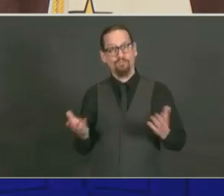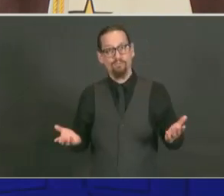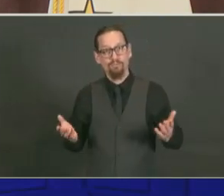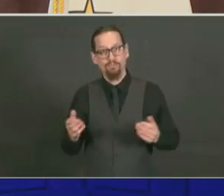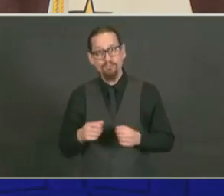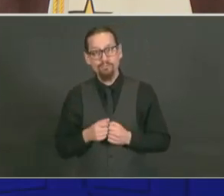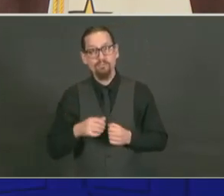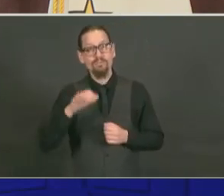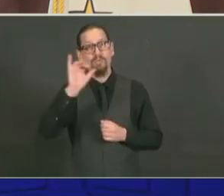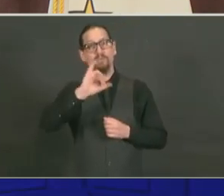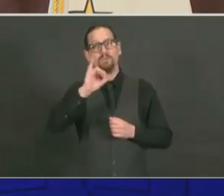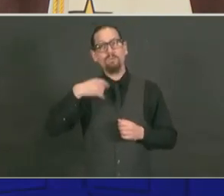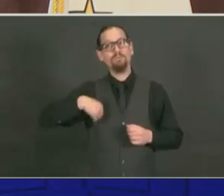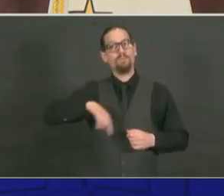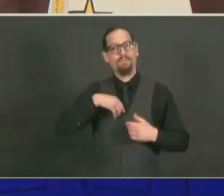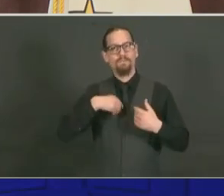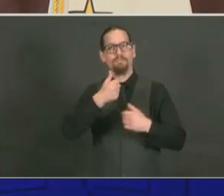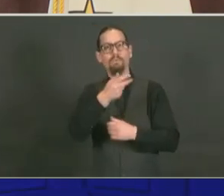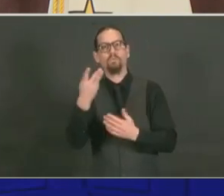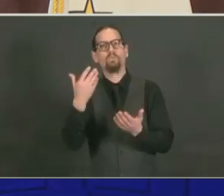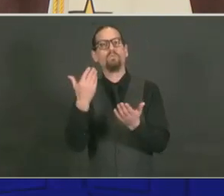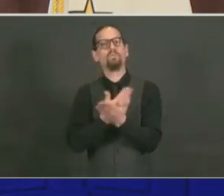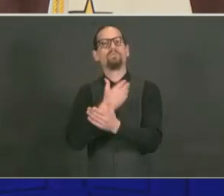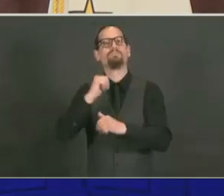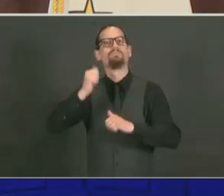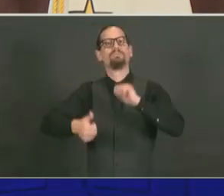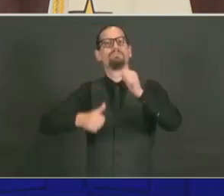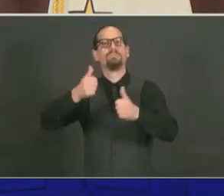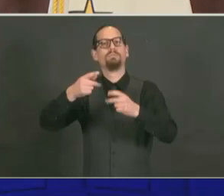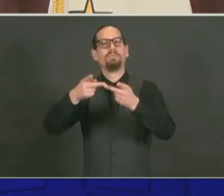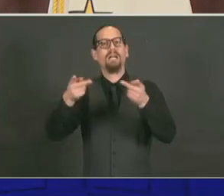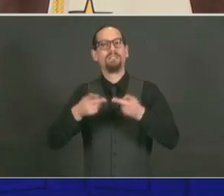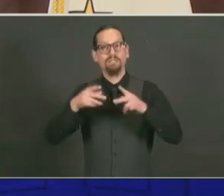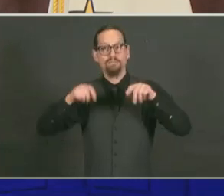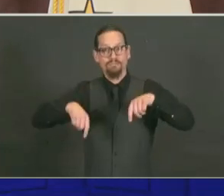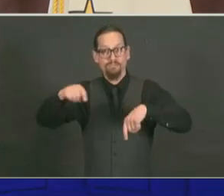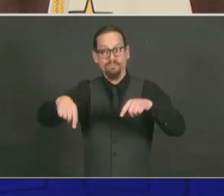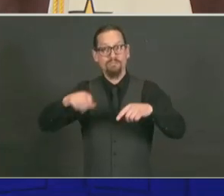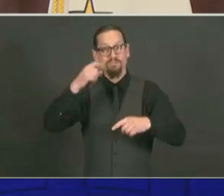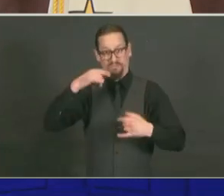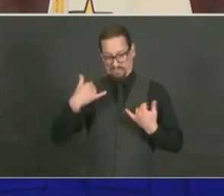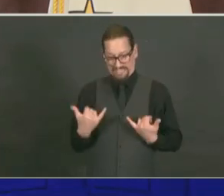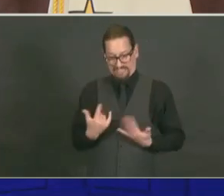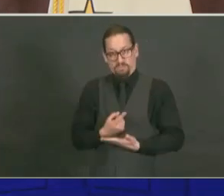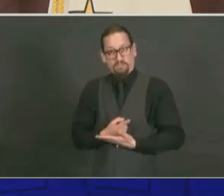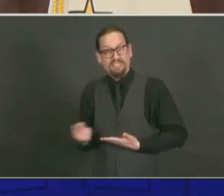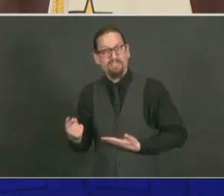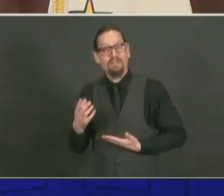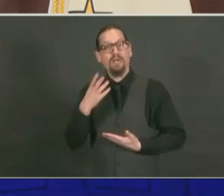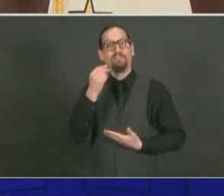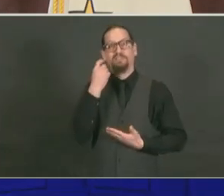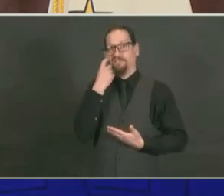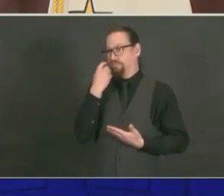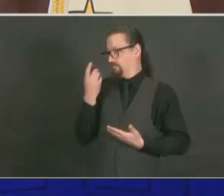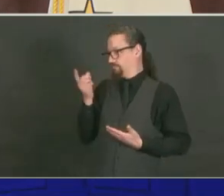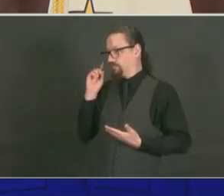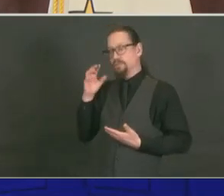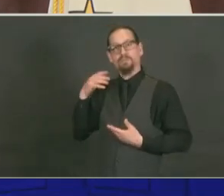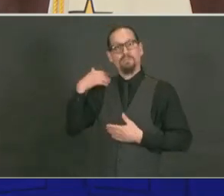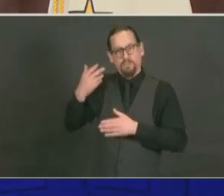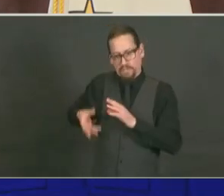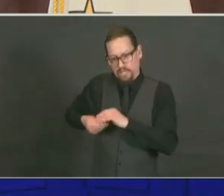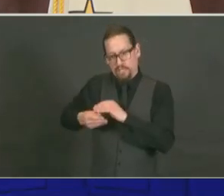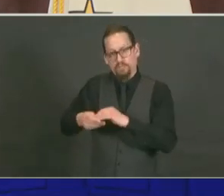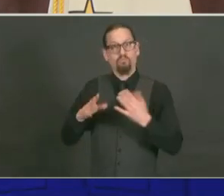continuing to open on a regular basis, including this week. For example, just today, two new sites are